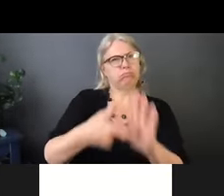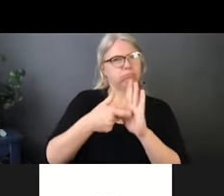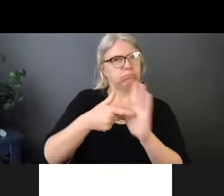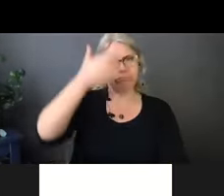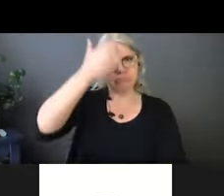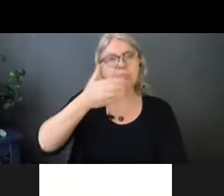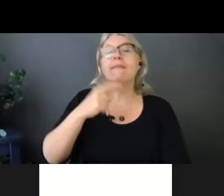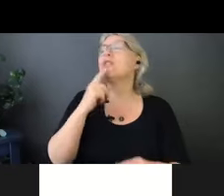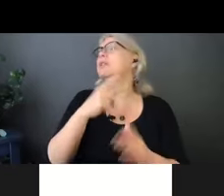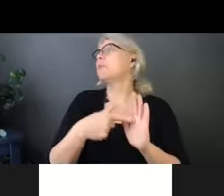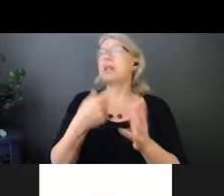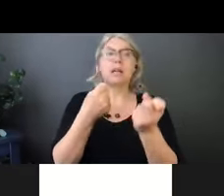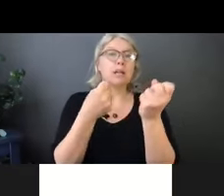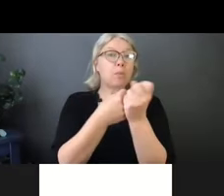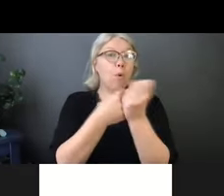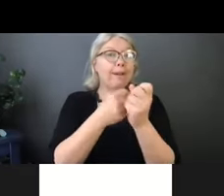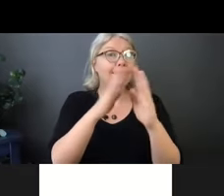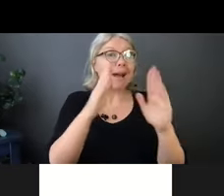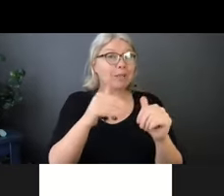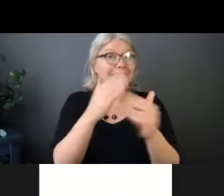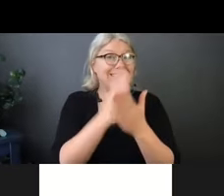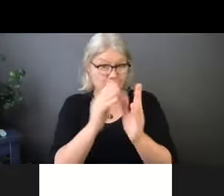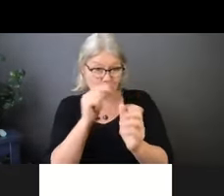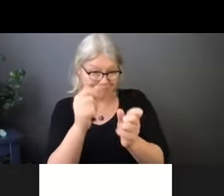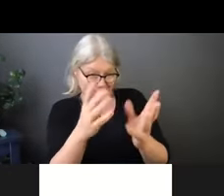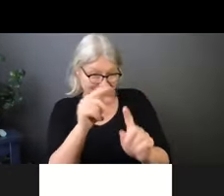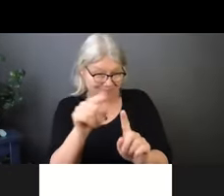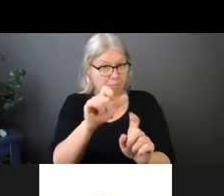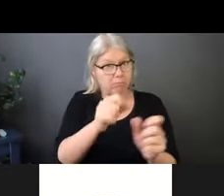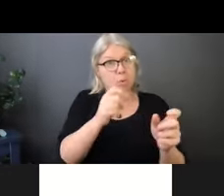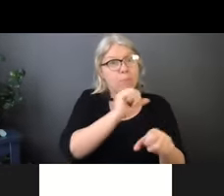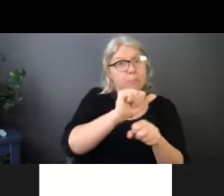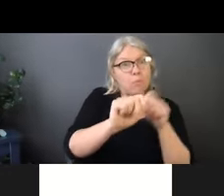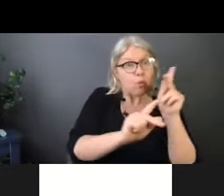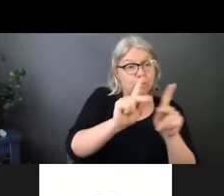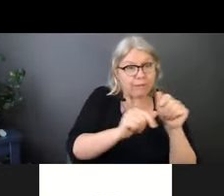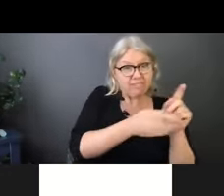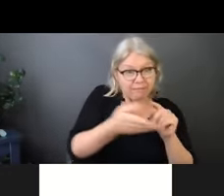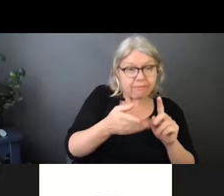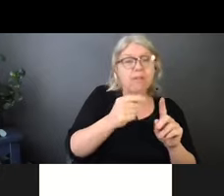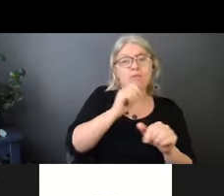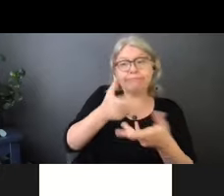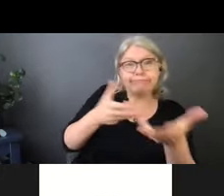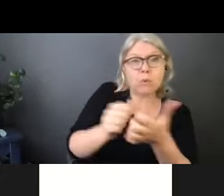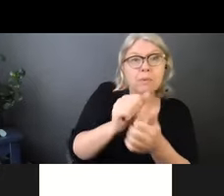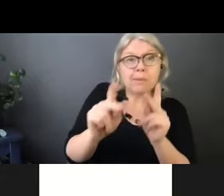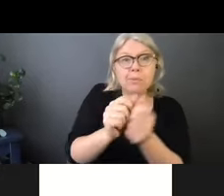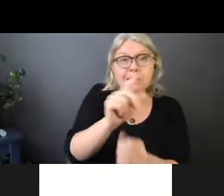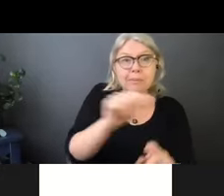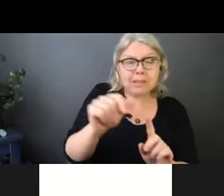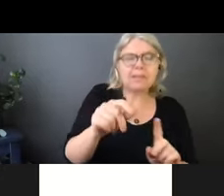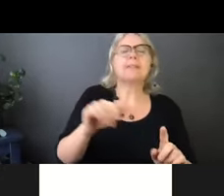um, for the disabled community have made it mandatory based on all the research they have done and recommendations